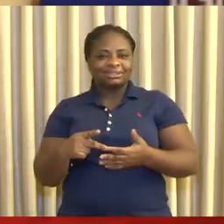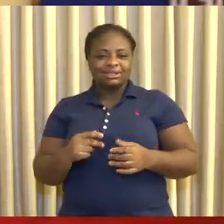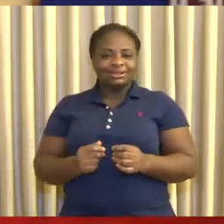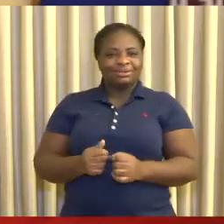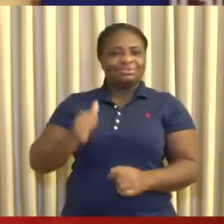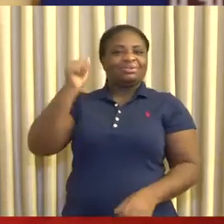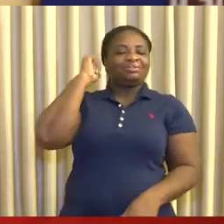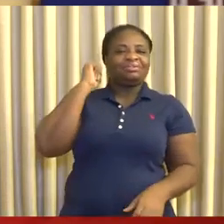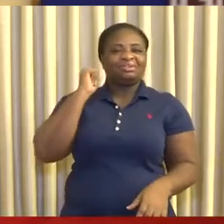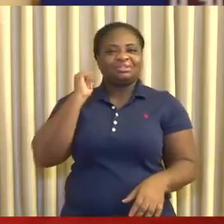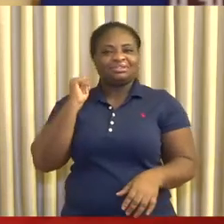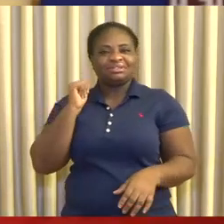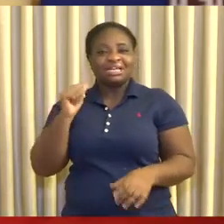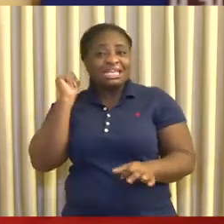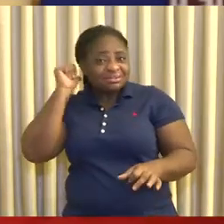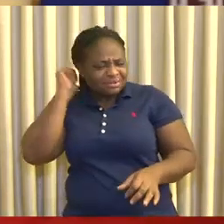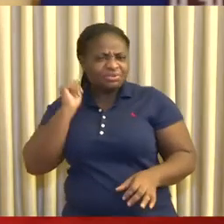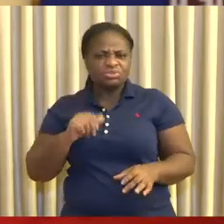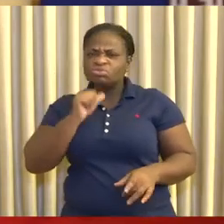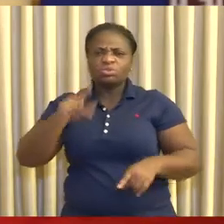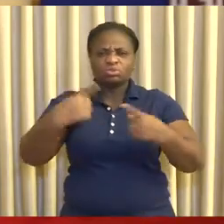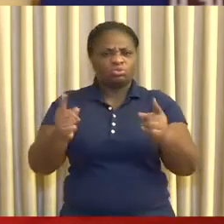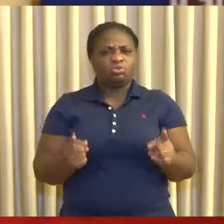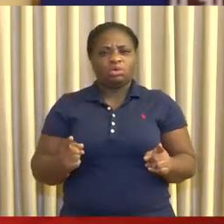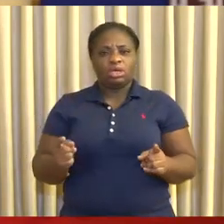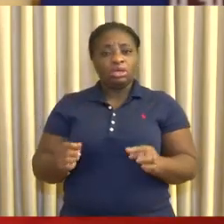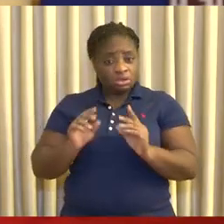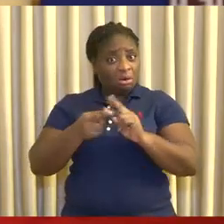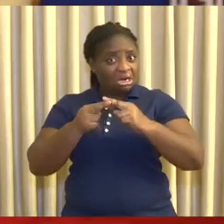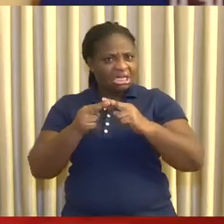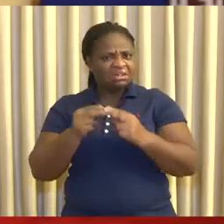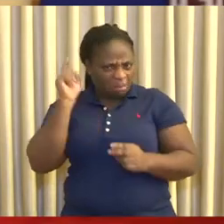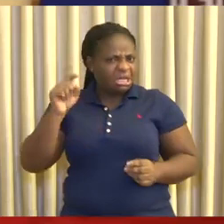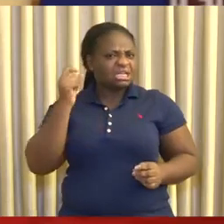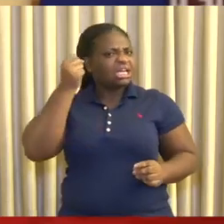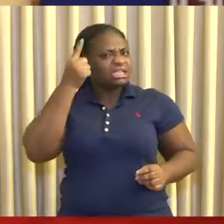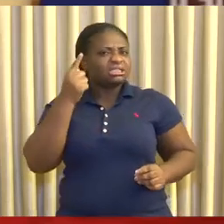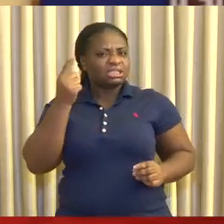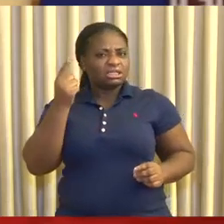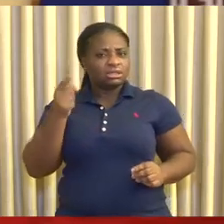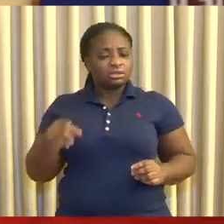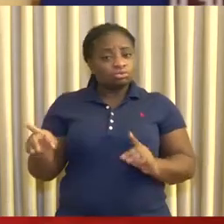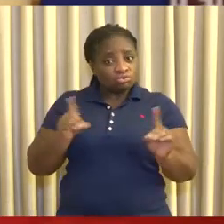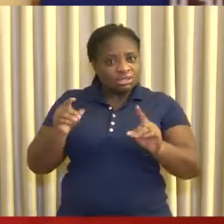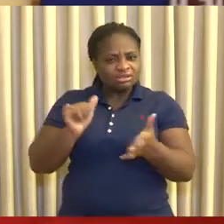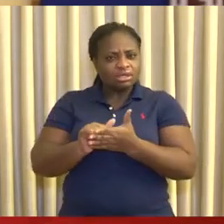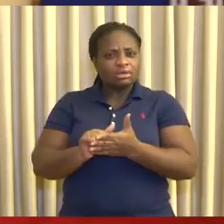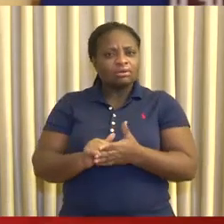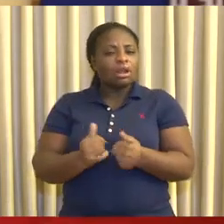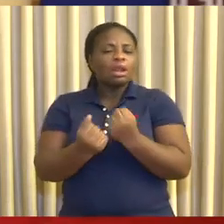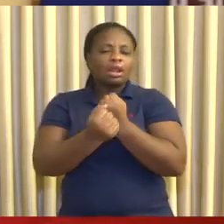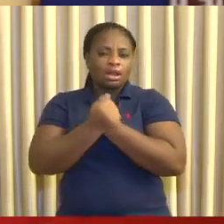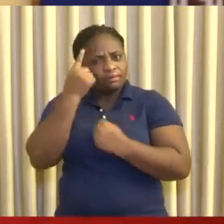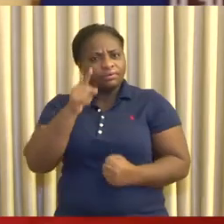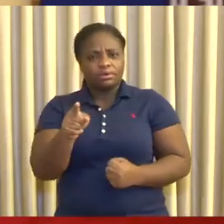attend one if you're invited. Your relatives will understand you're doing this out of love for them.